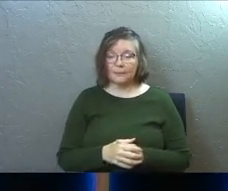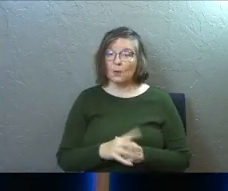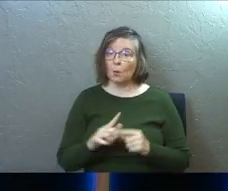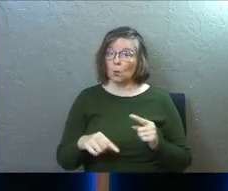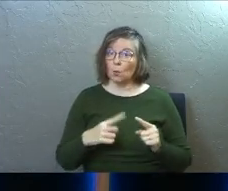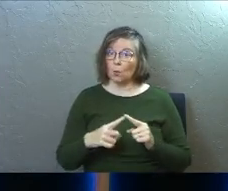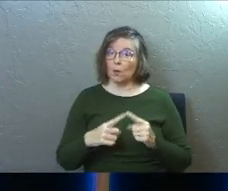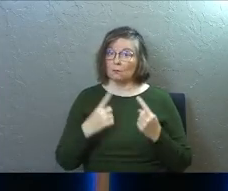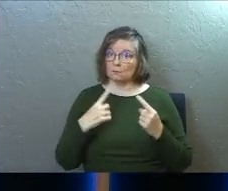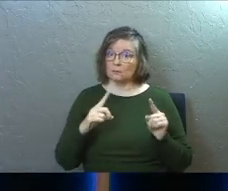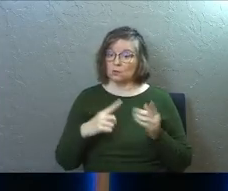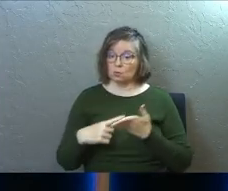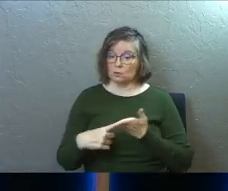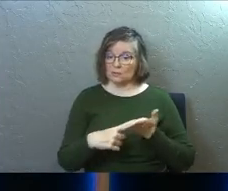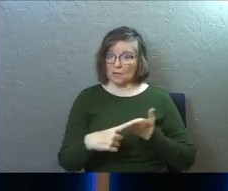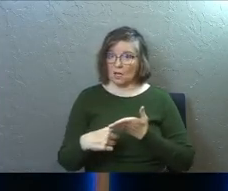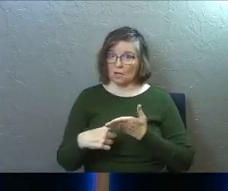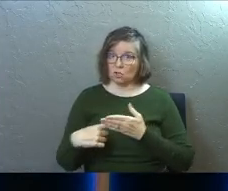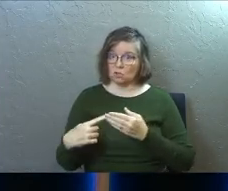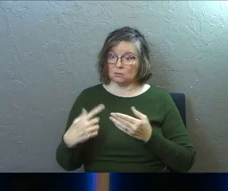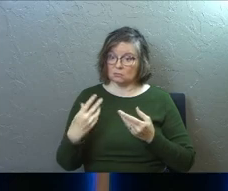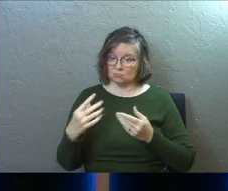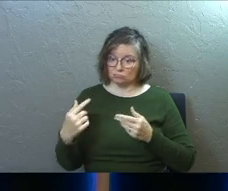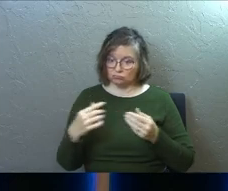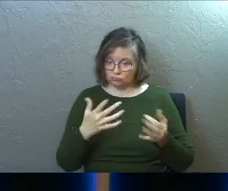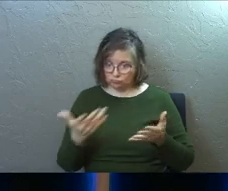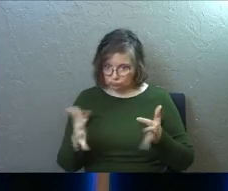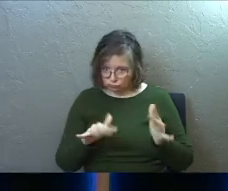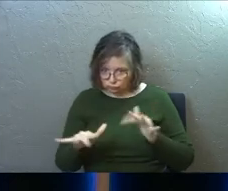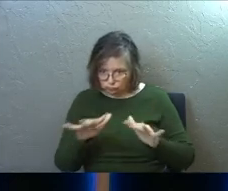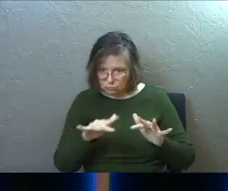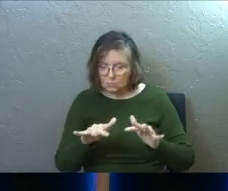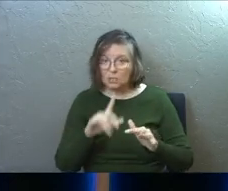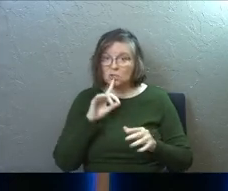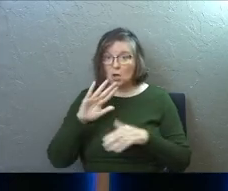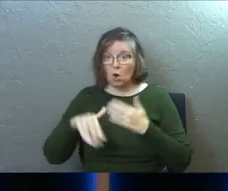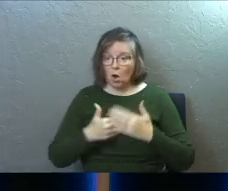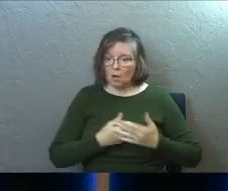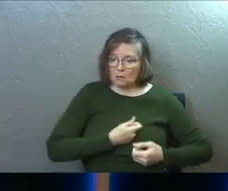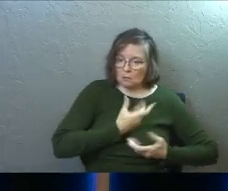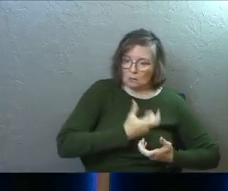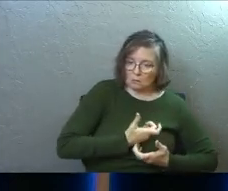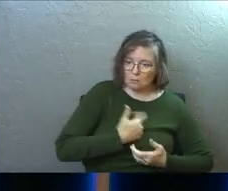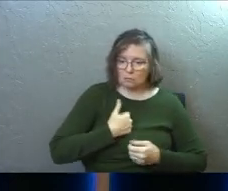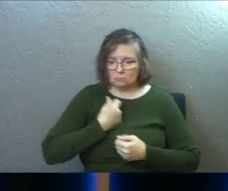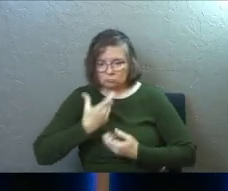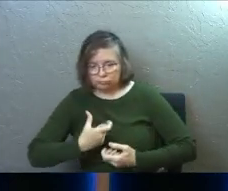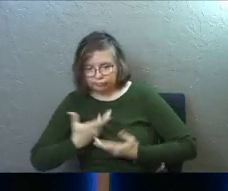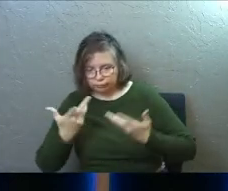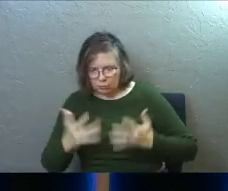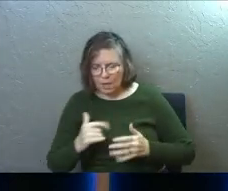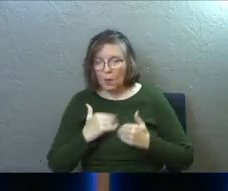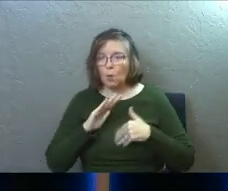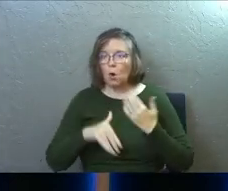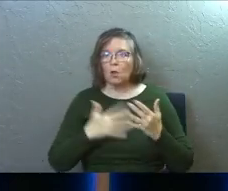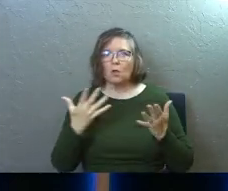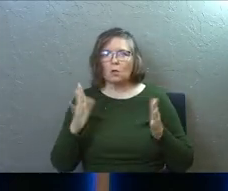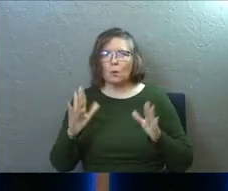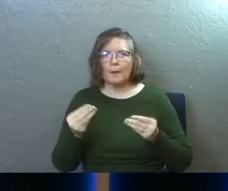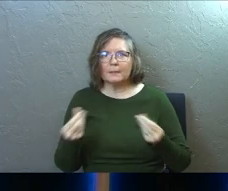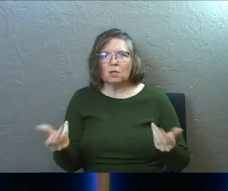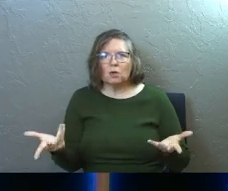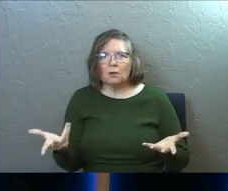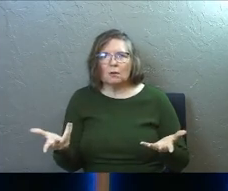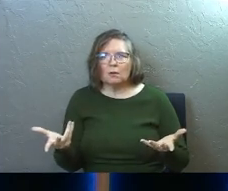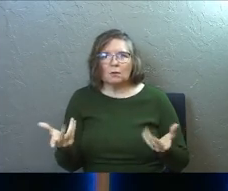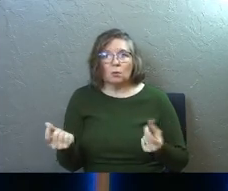Once we got to the discussion and all that great material, she had all that great material, I had all that great material. How do we have all that great material?